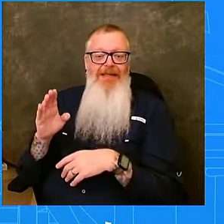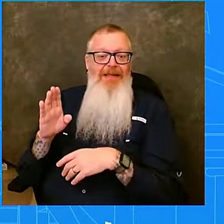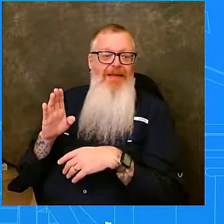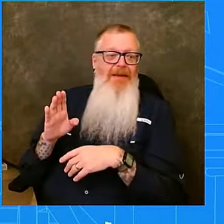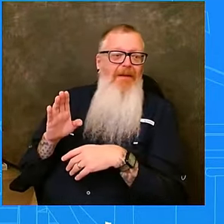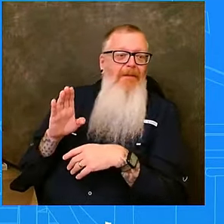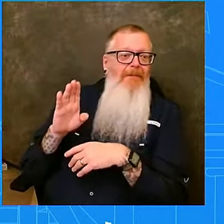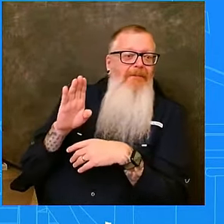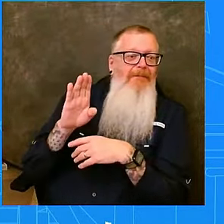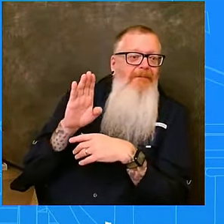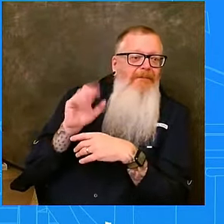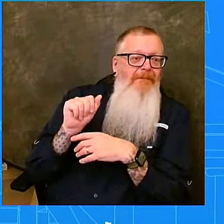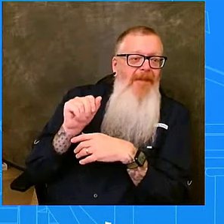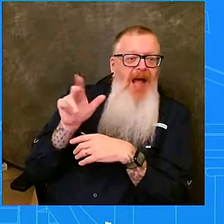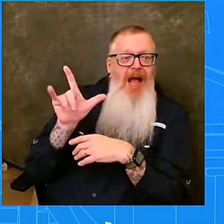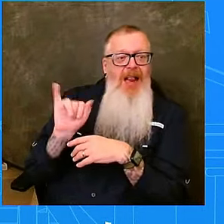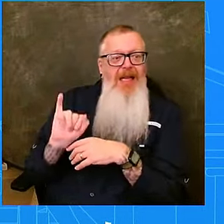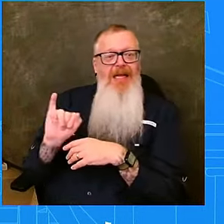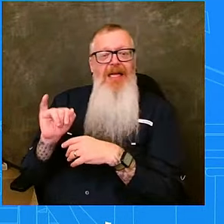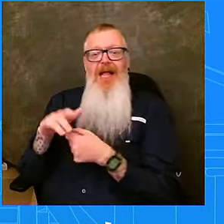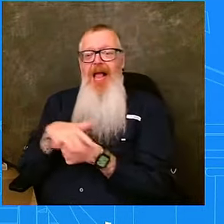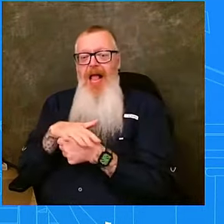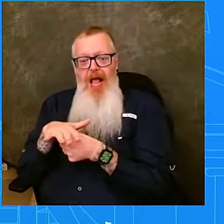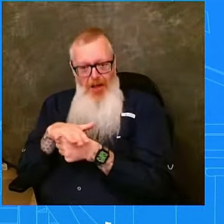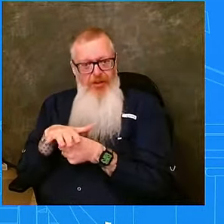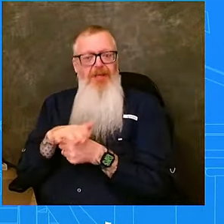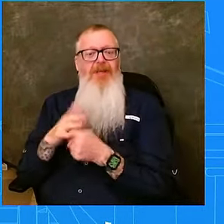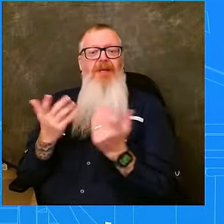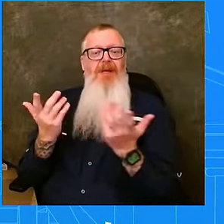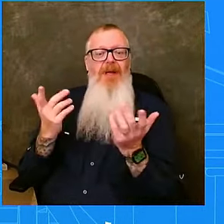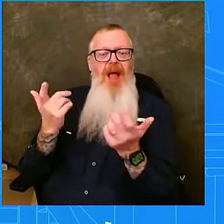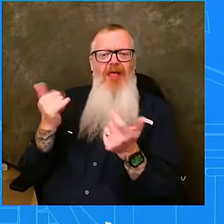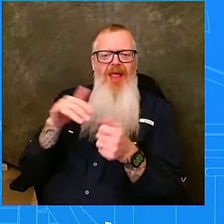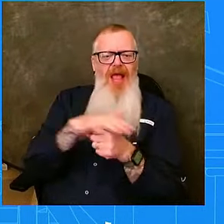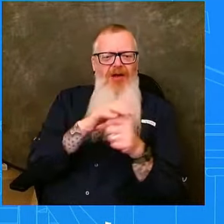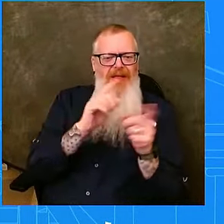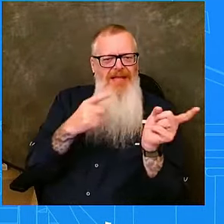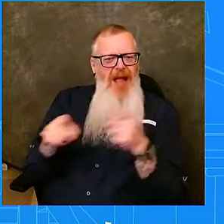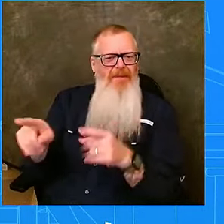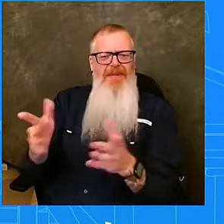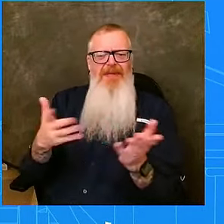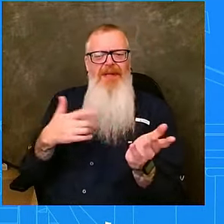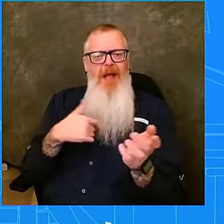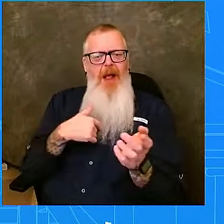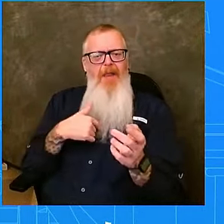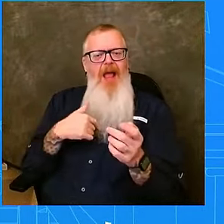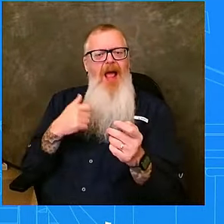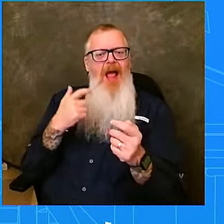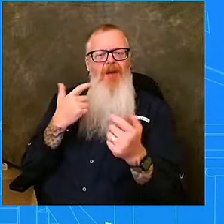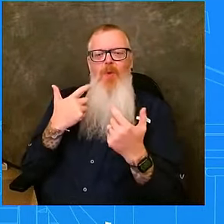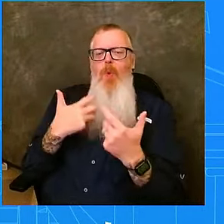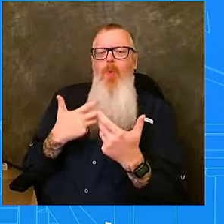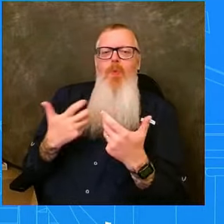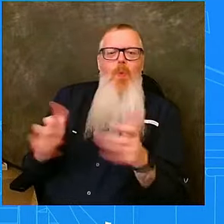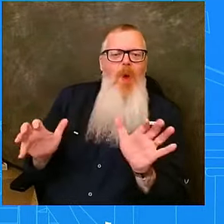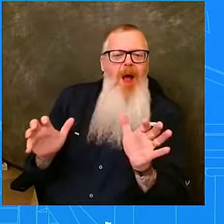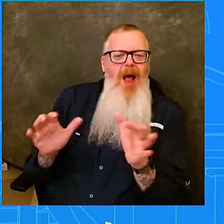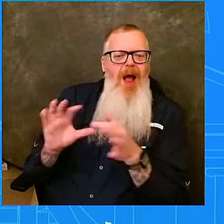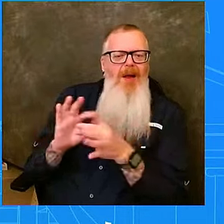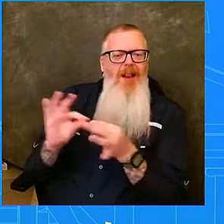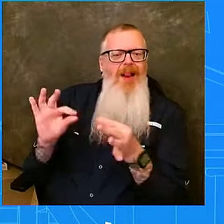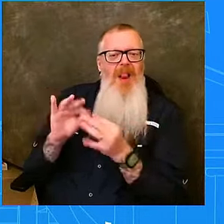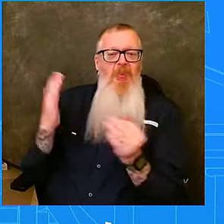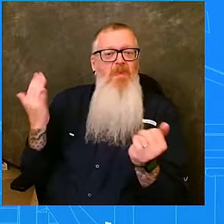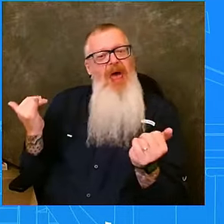Hurricane Helene. You know, I don't want to speculate as to why we're seeing this increase. It's just damaging, and it just